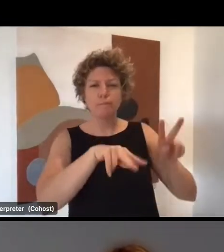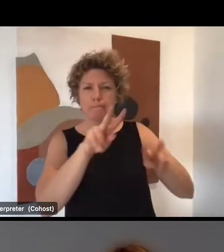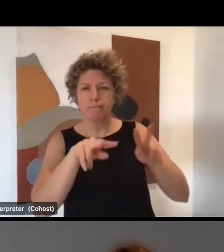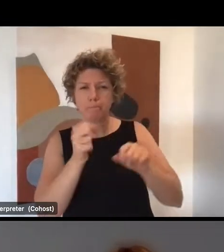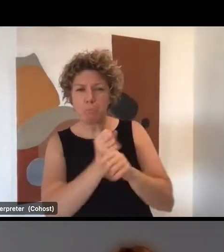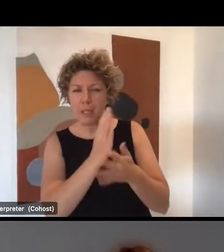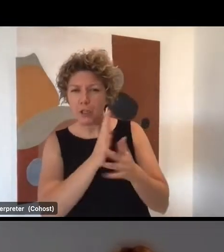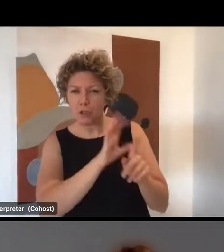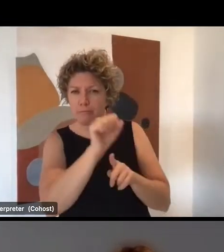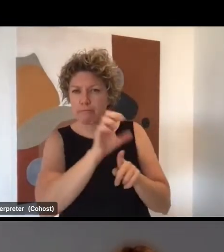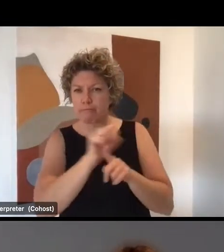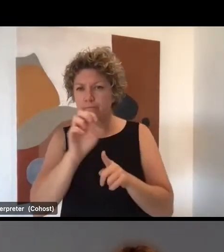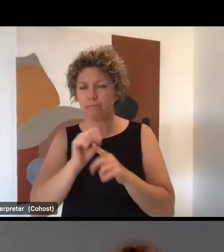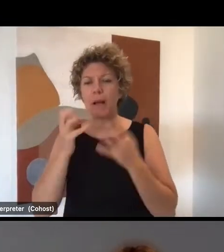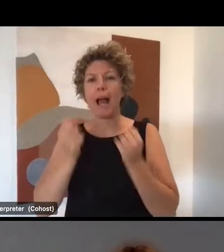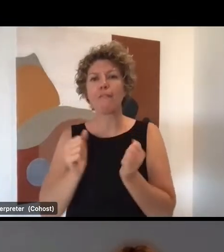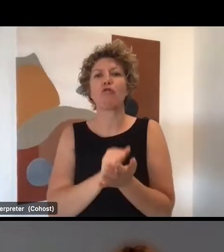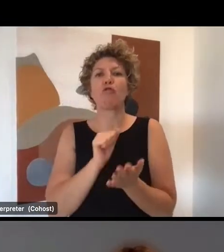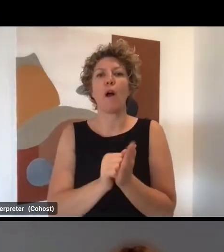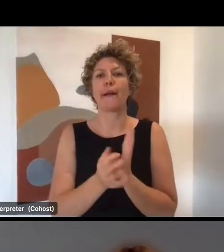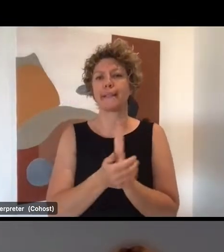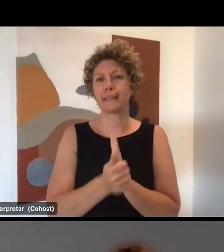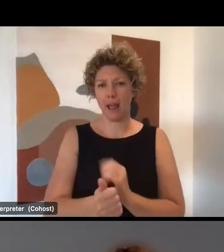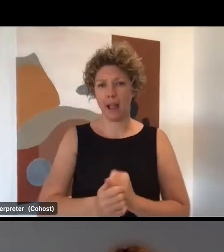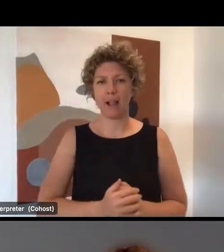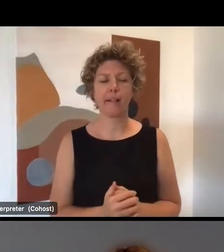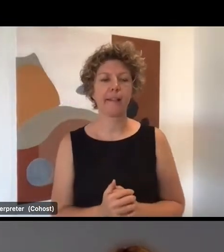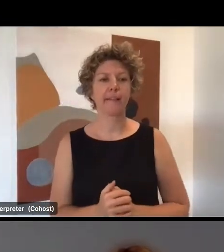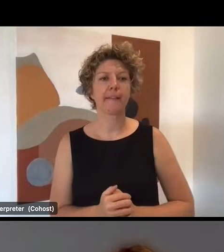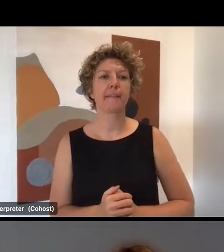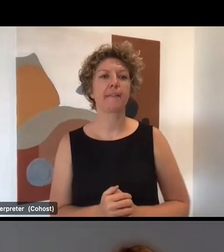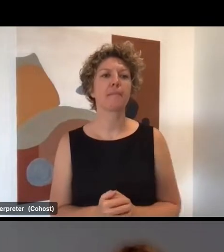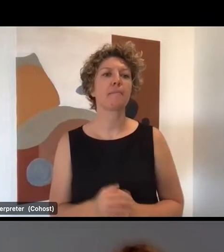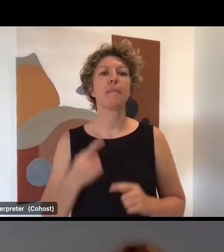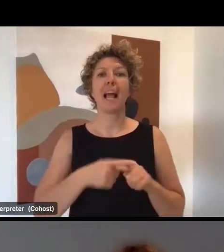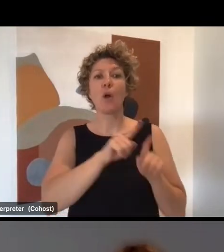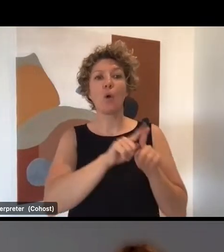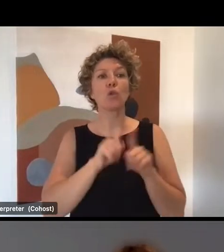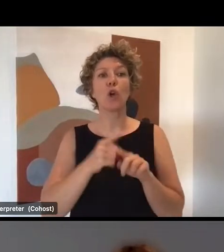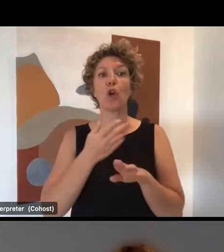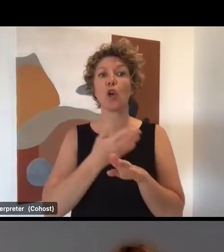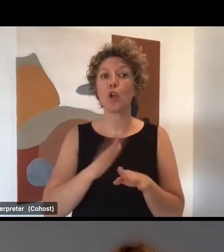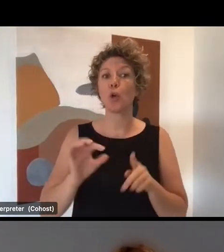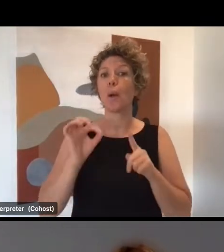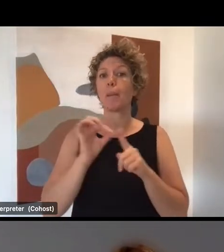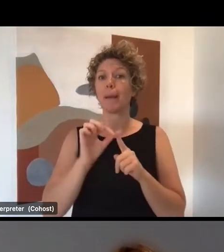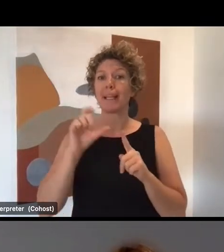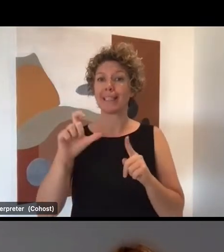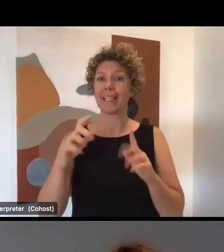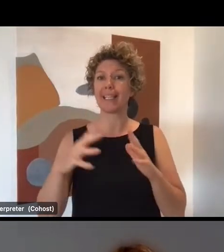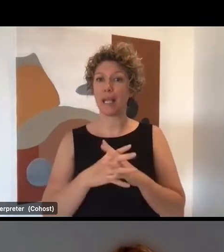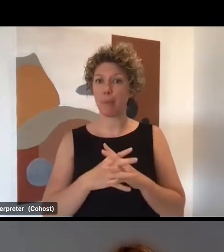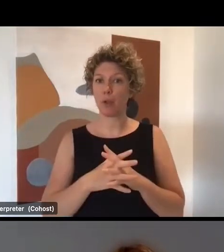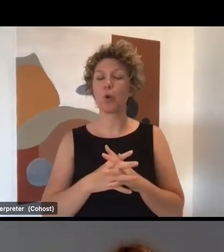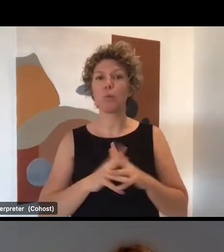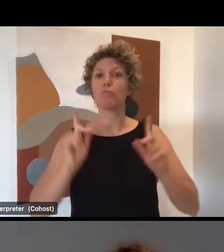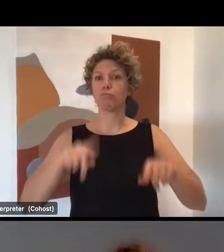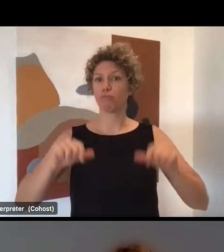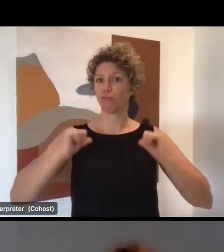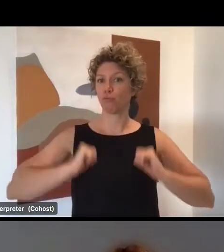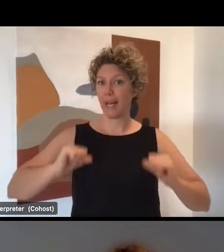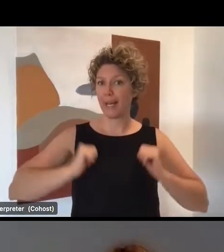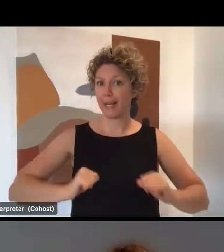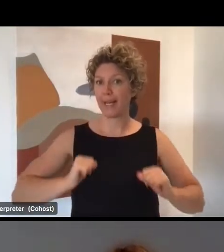the right skills and attributes. Organisations will also support new PCWs to complete high quality training including